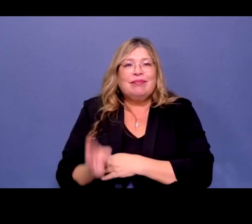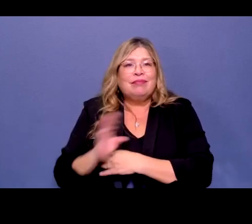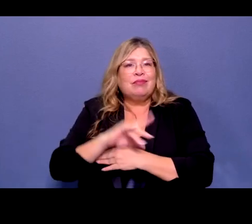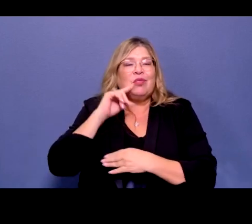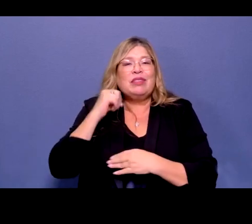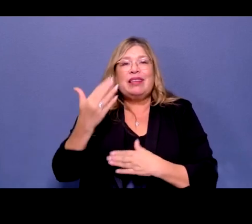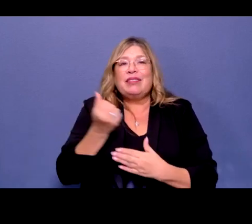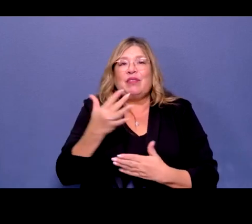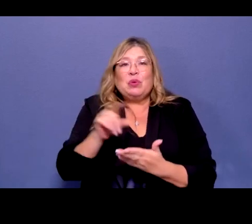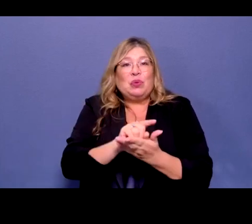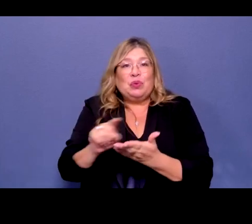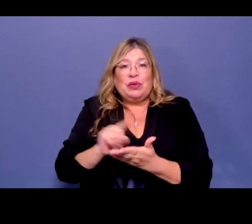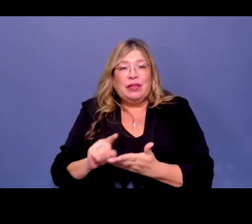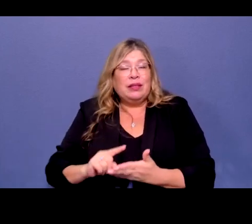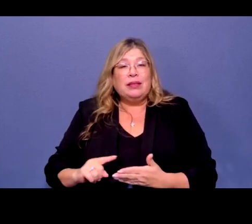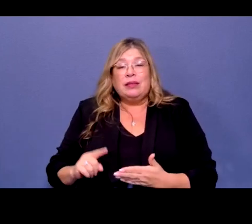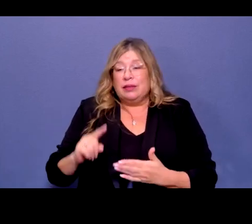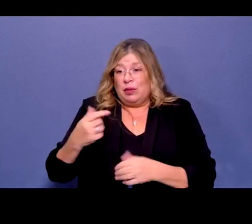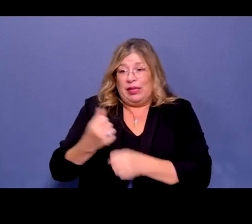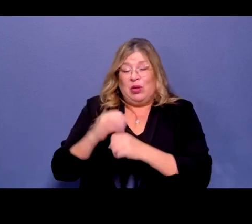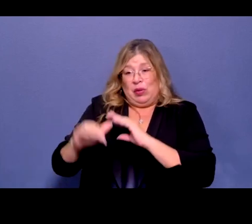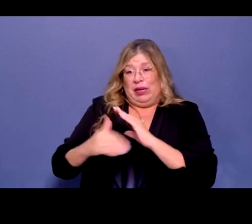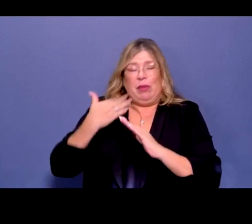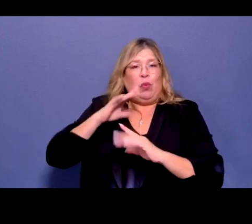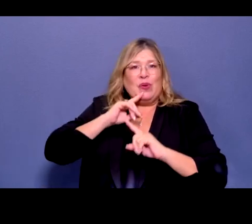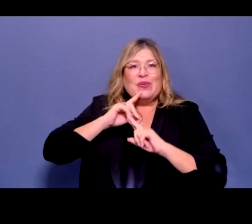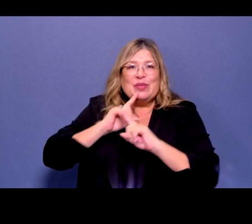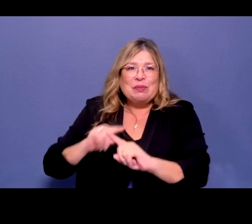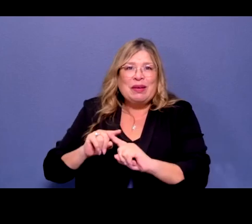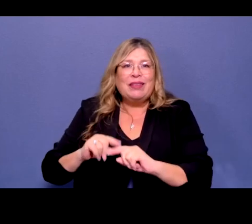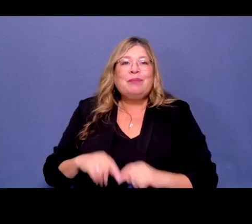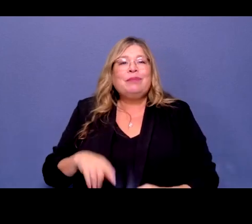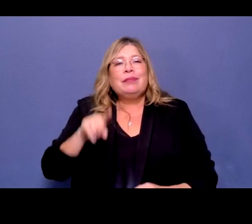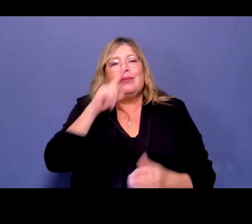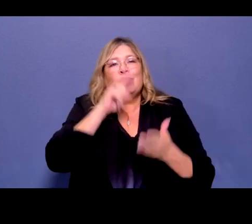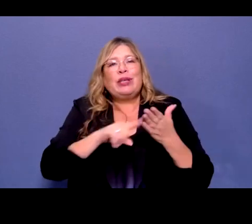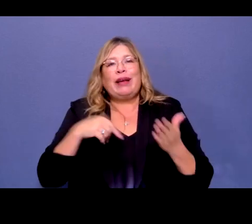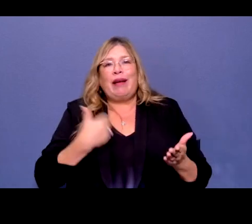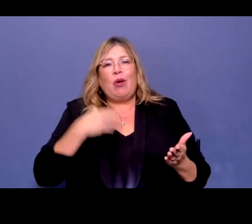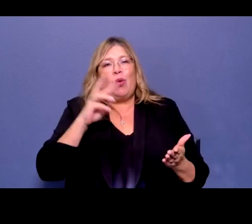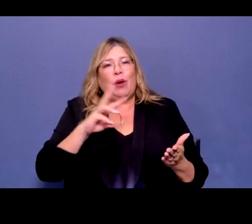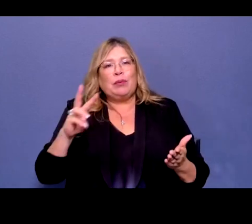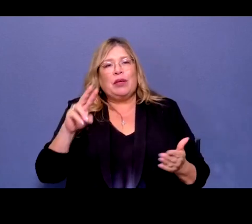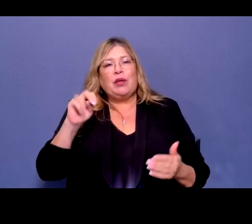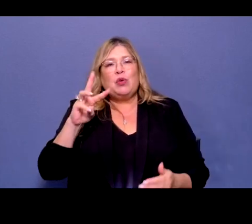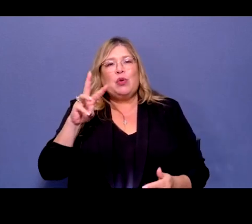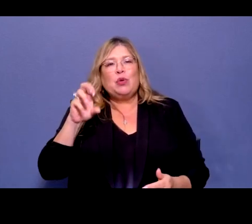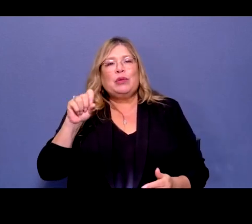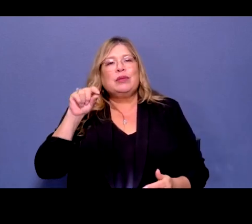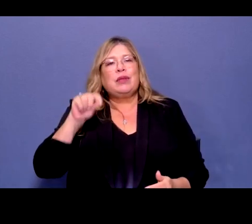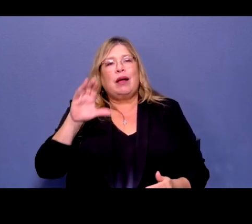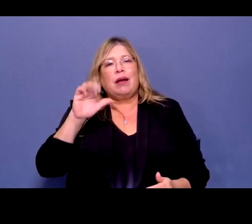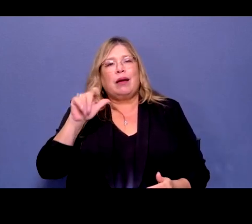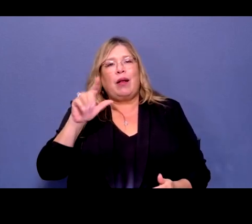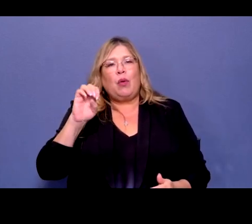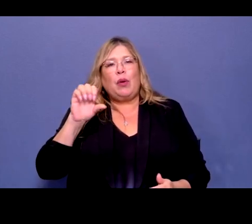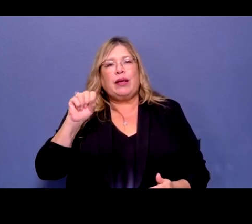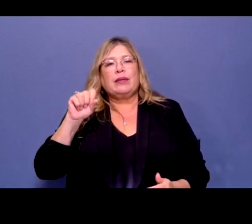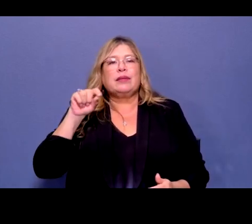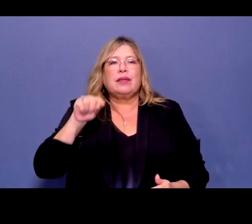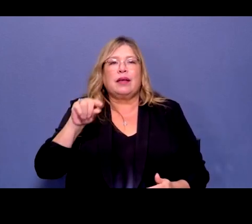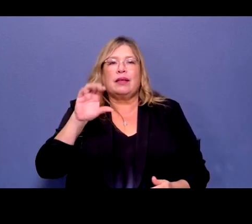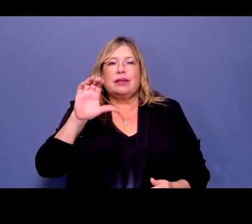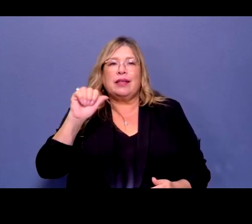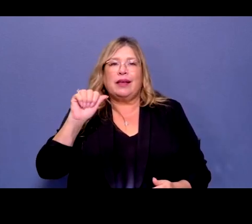of weeks to be responsive. Please check out our website, news.caloes.ca.gov, where we will be putting up